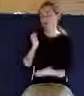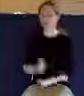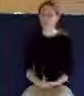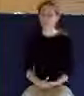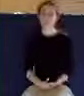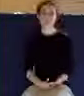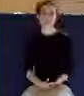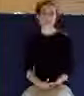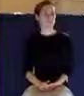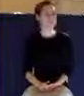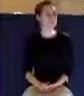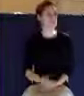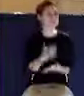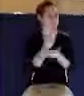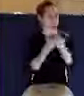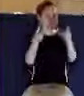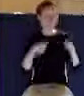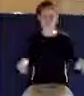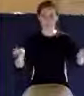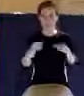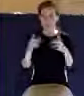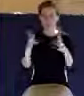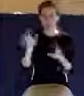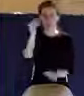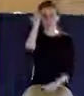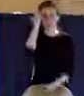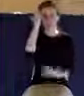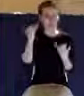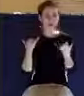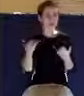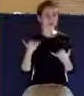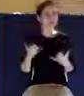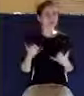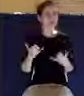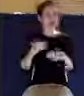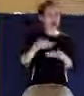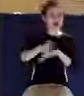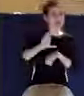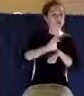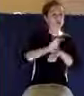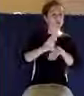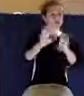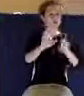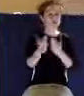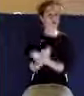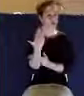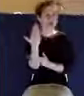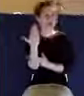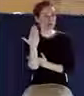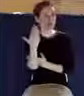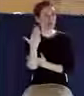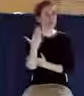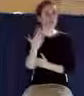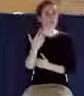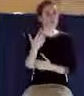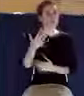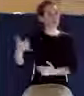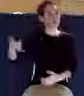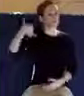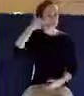Some of you, I think, know by now that after church Sunday morning last week, I received a terrible phone call